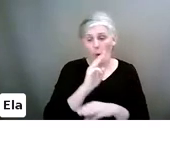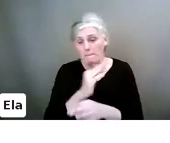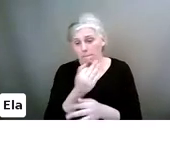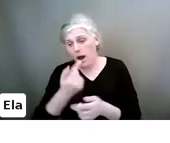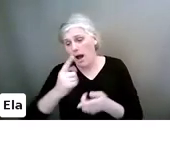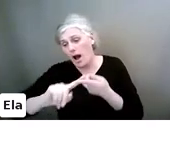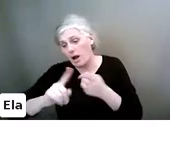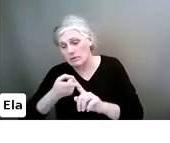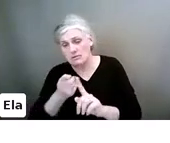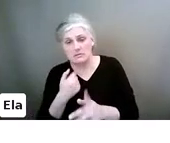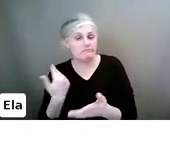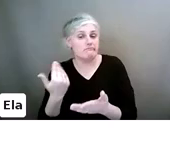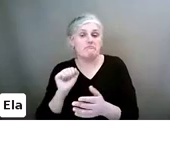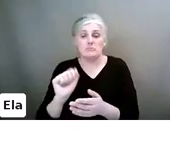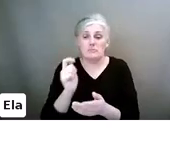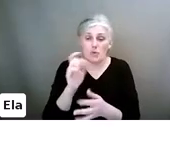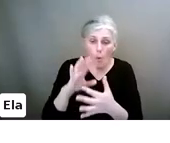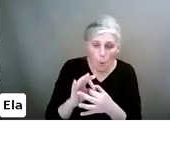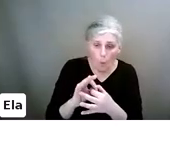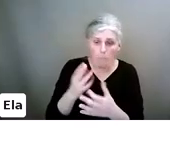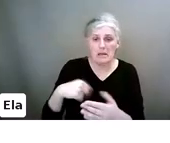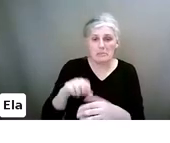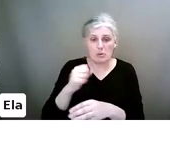spend some time on them. We'll send out the link.